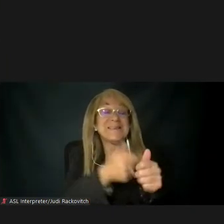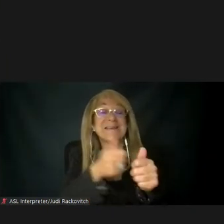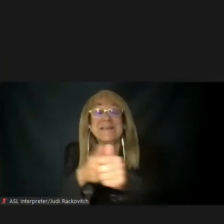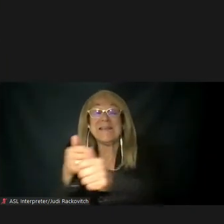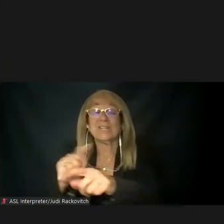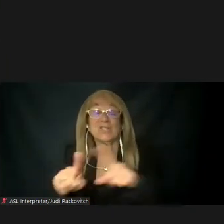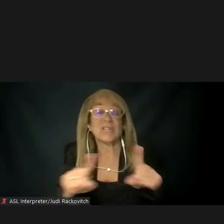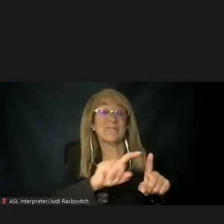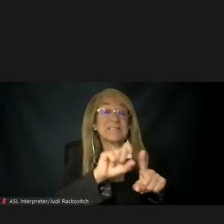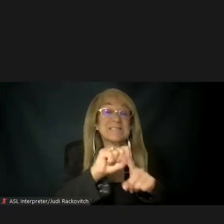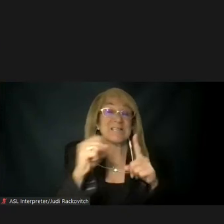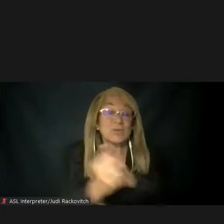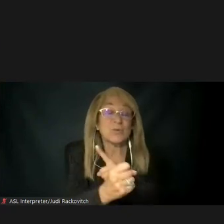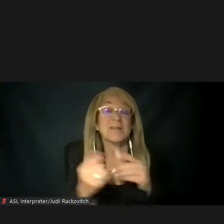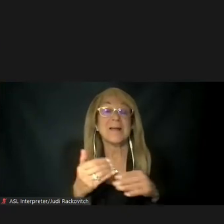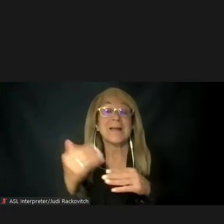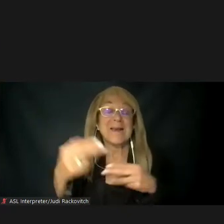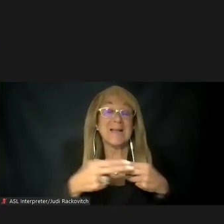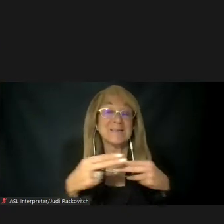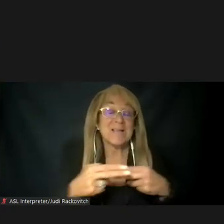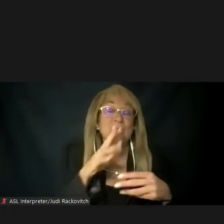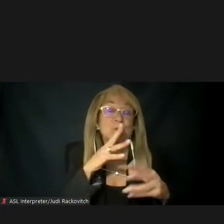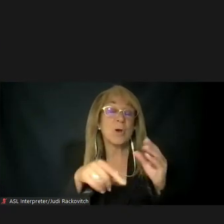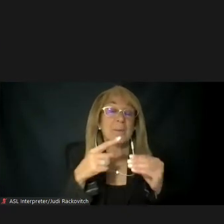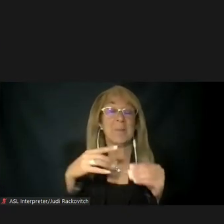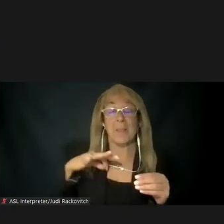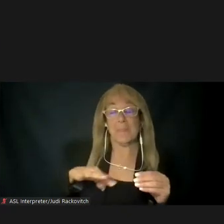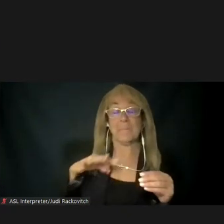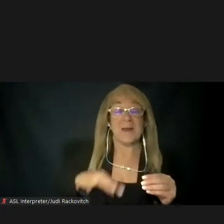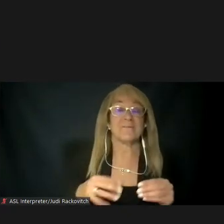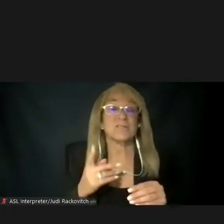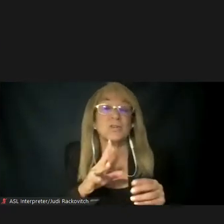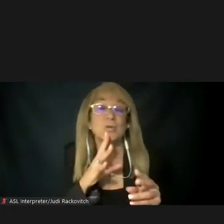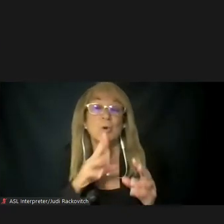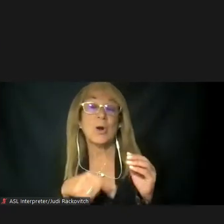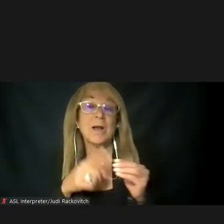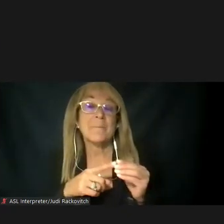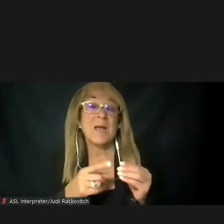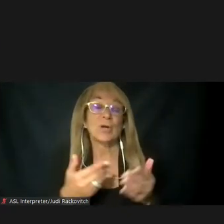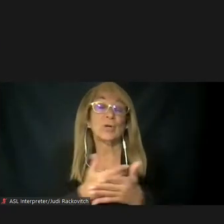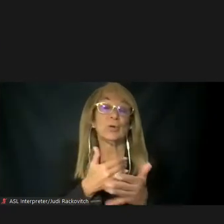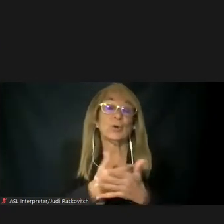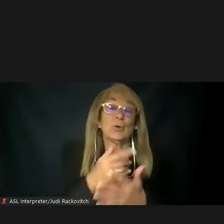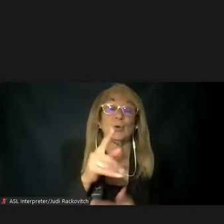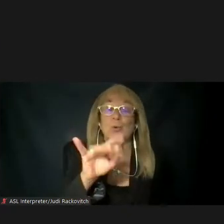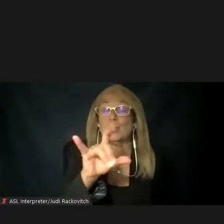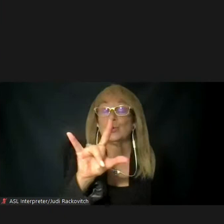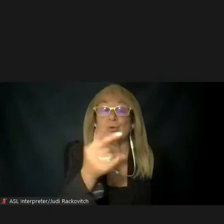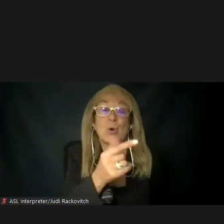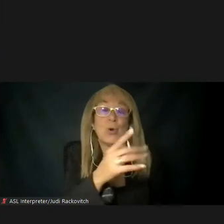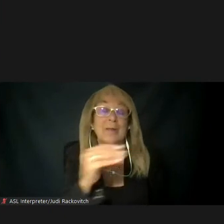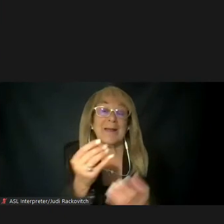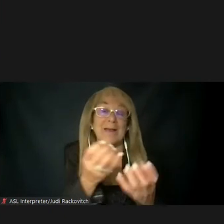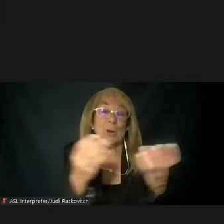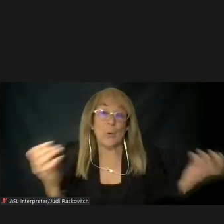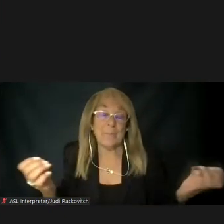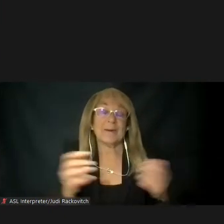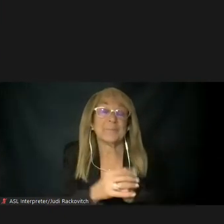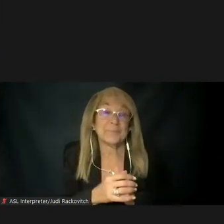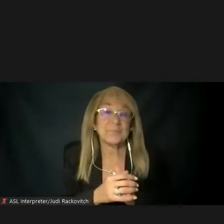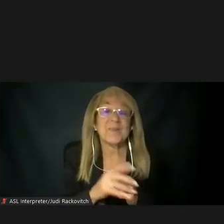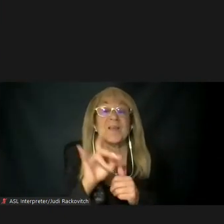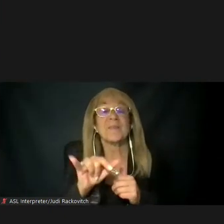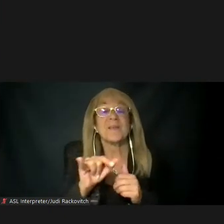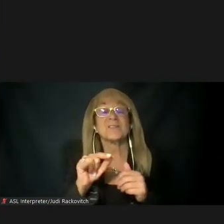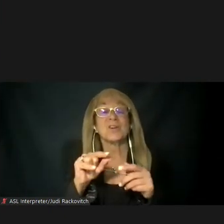highlight some of the potential benefits. We begin with effects where there would be new tolling infrastructure and tolling system equipment. These are effects that result